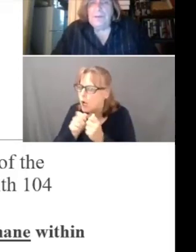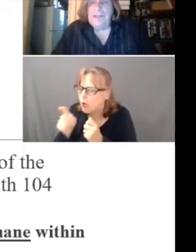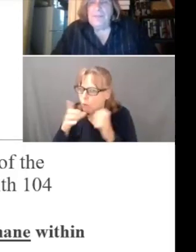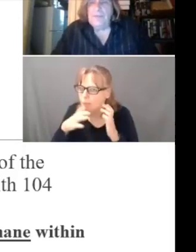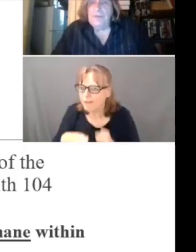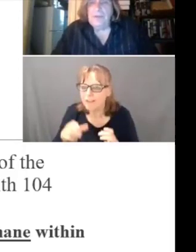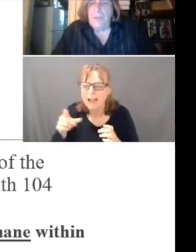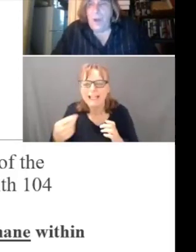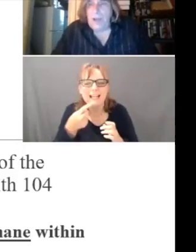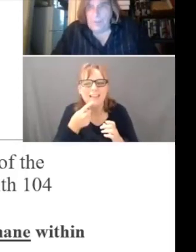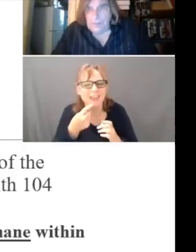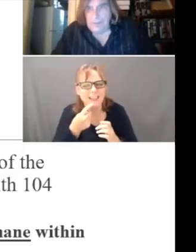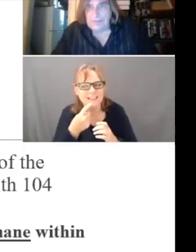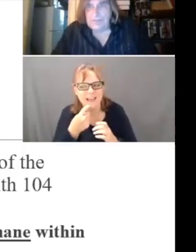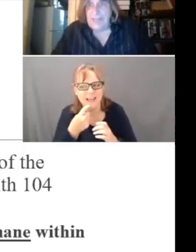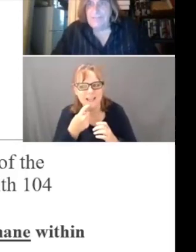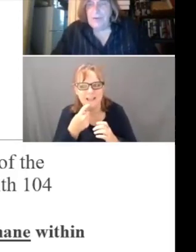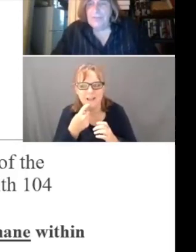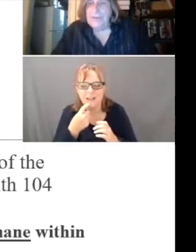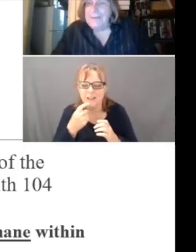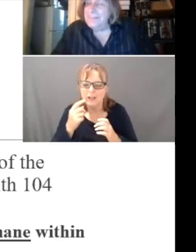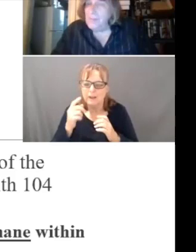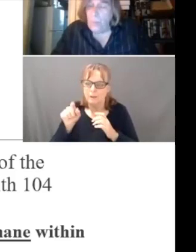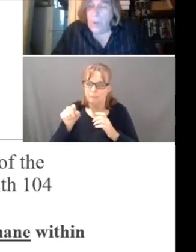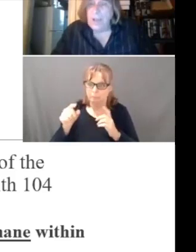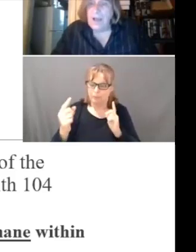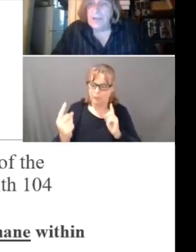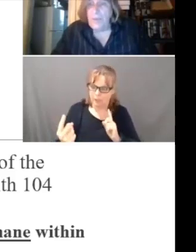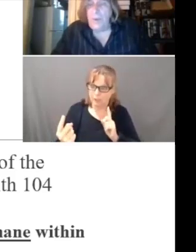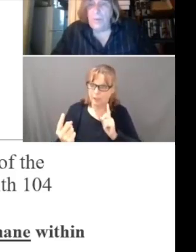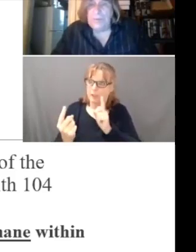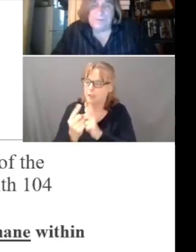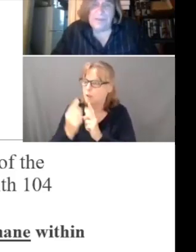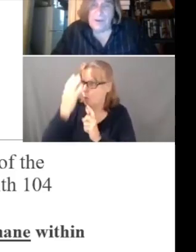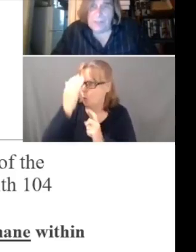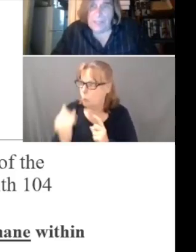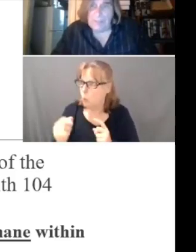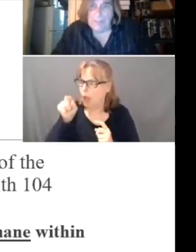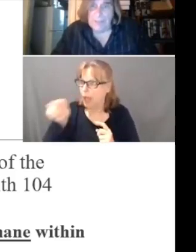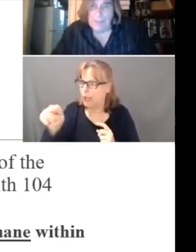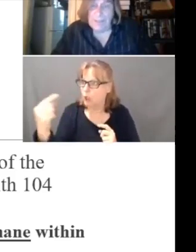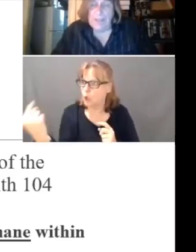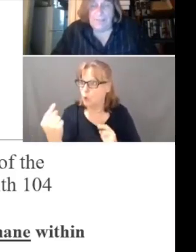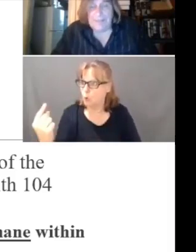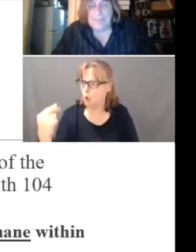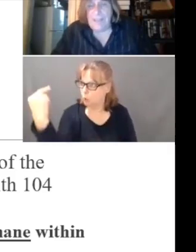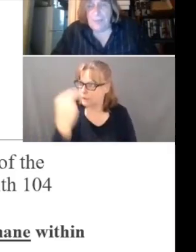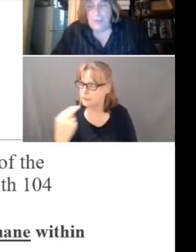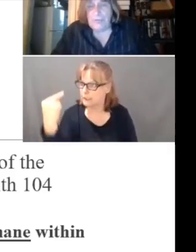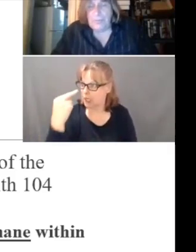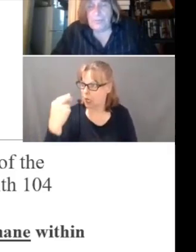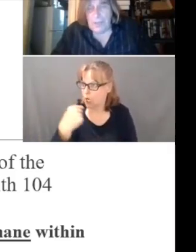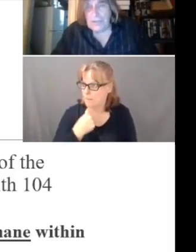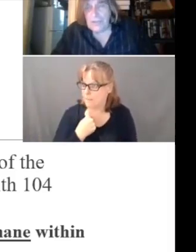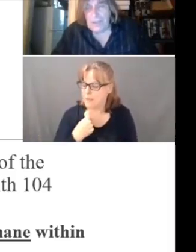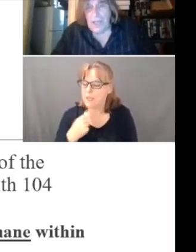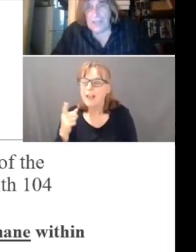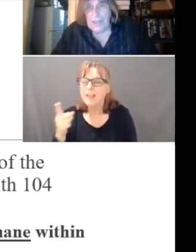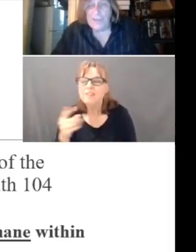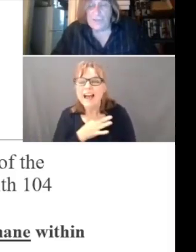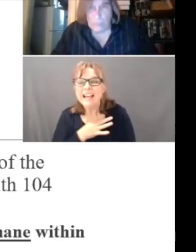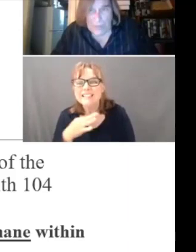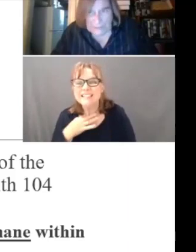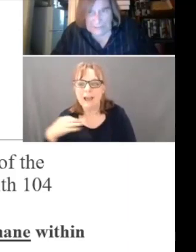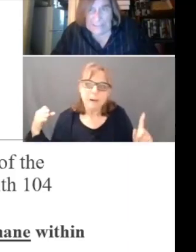What he said was, he walked up to that staff person and he said, why are you always staring at me? And that staff person punched the